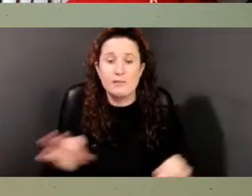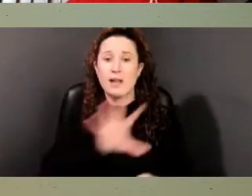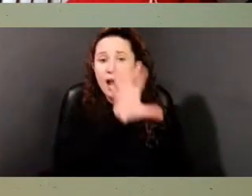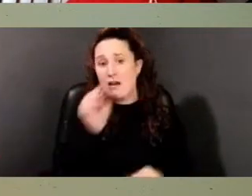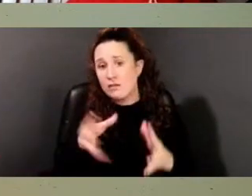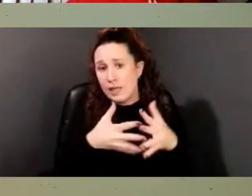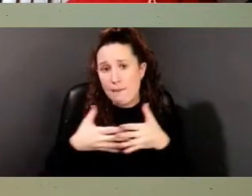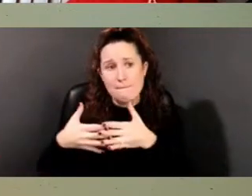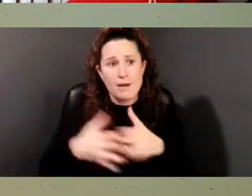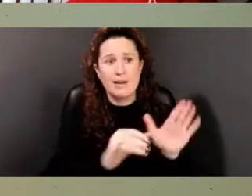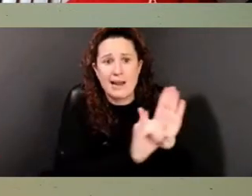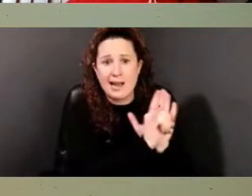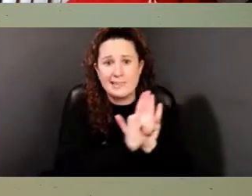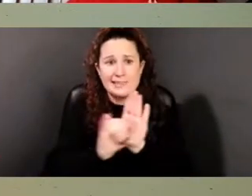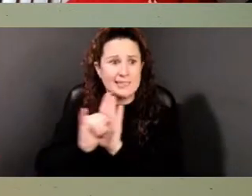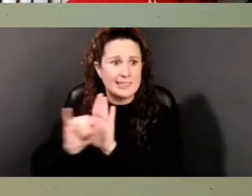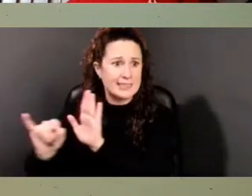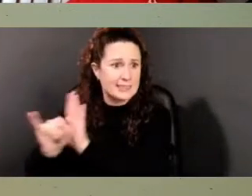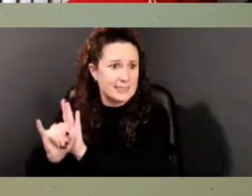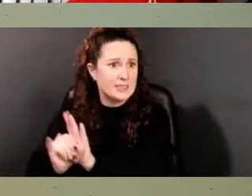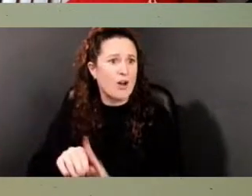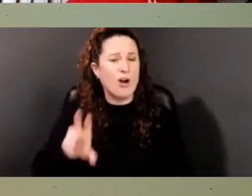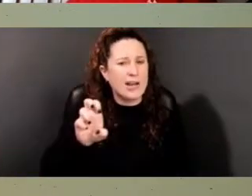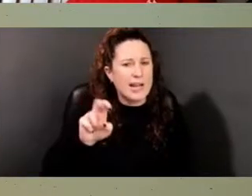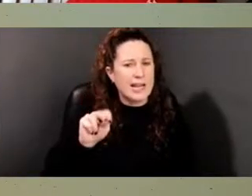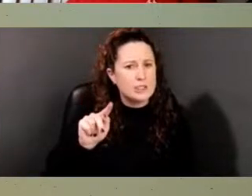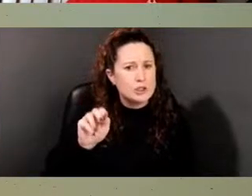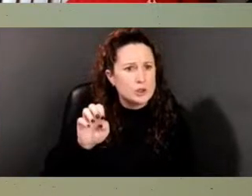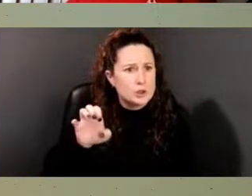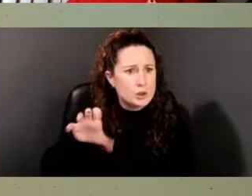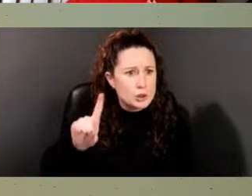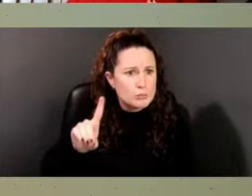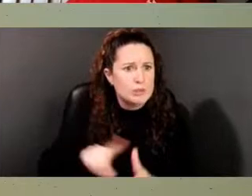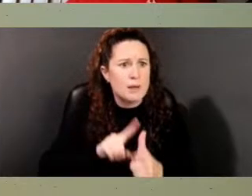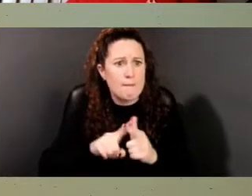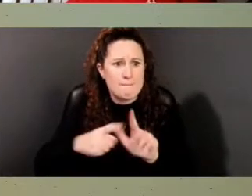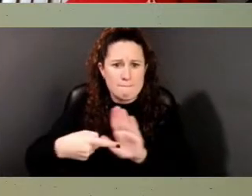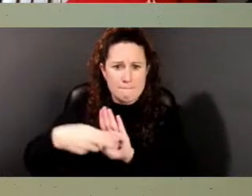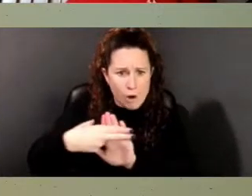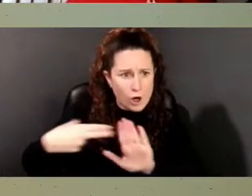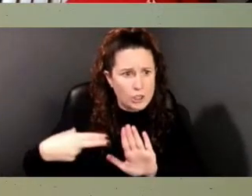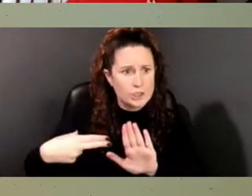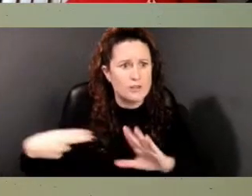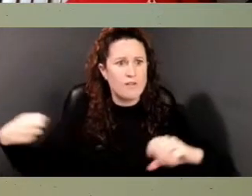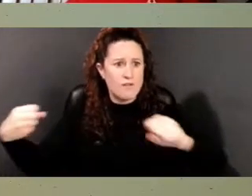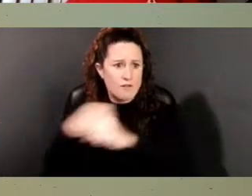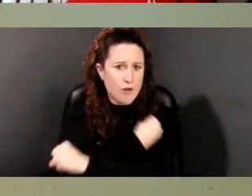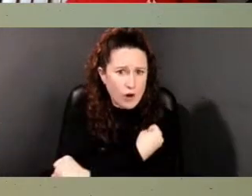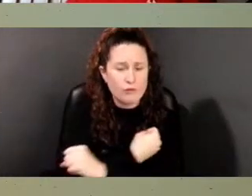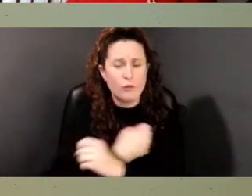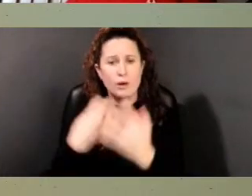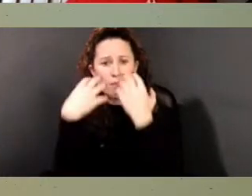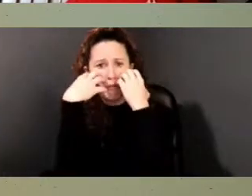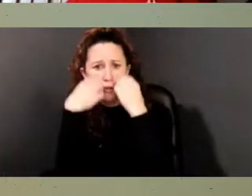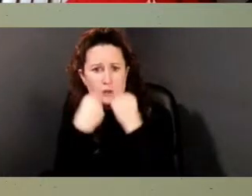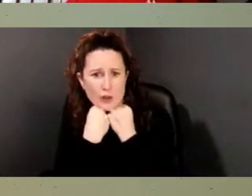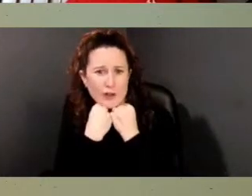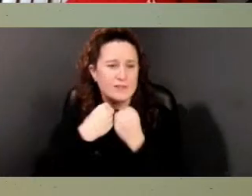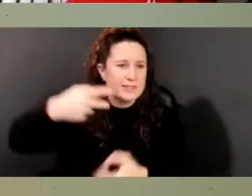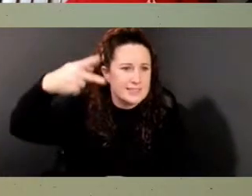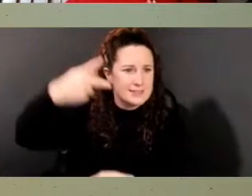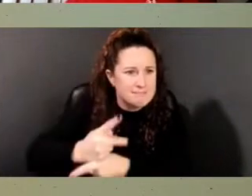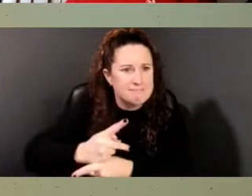are entombed, marked, fought for, preserved, celebrated, symbolized,